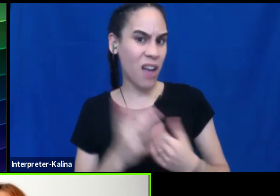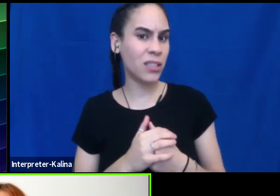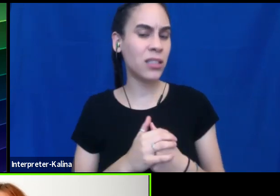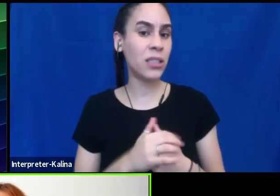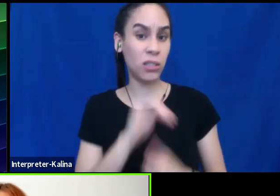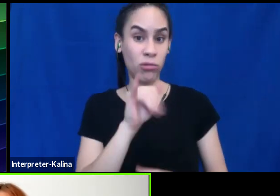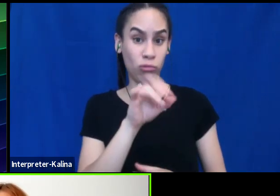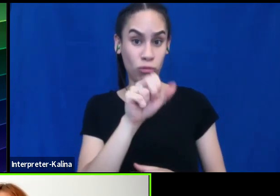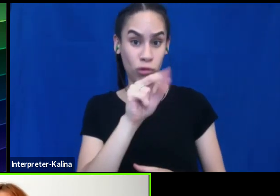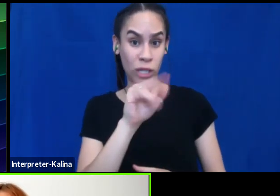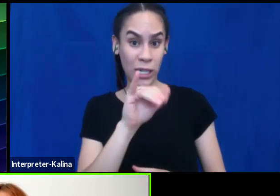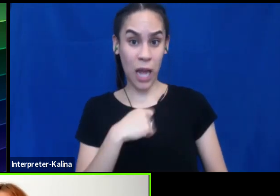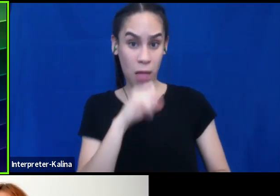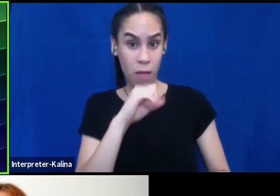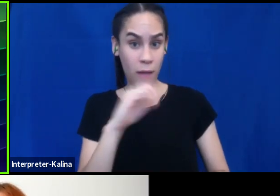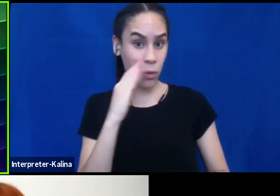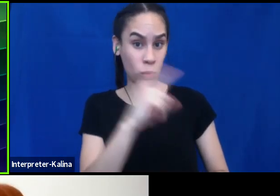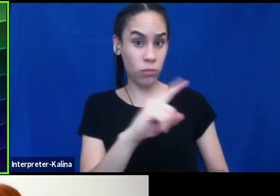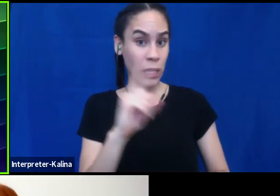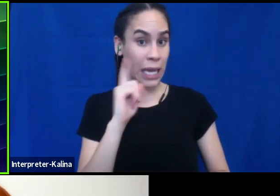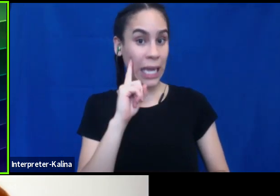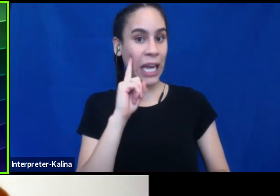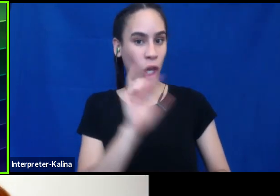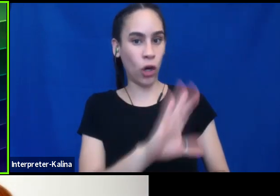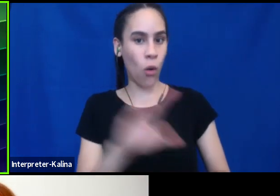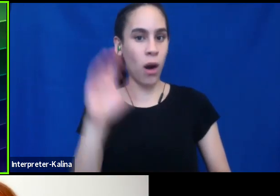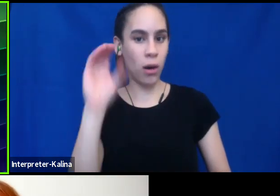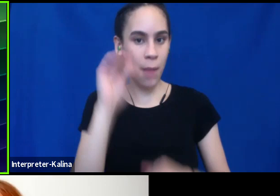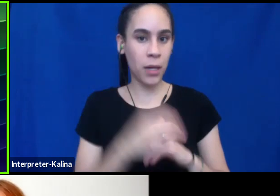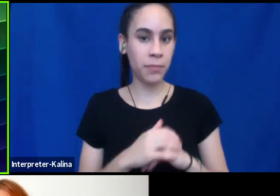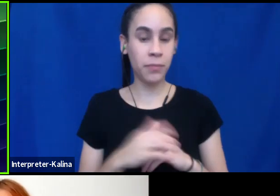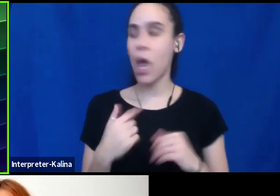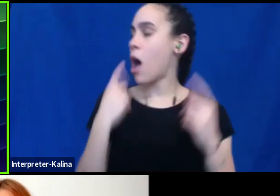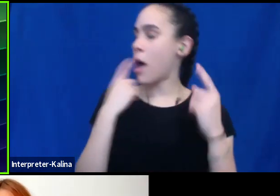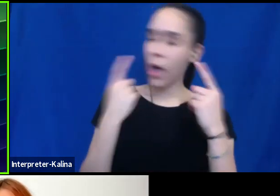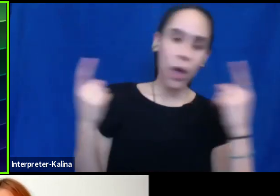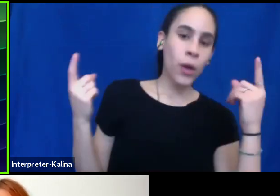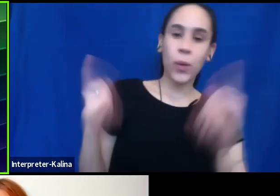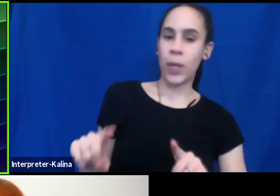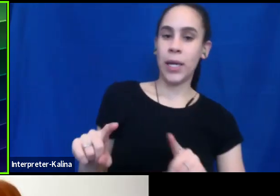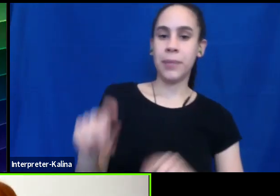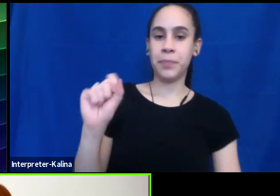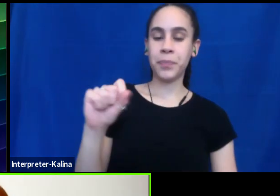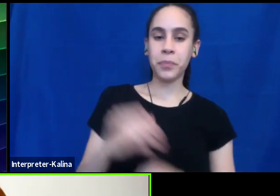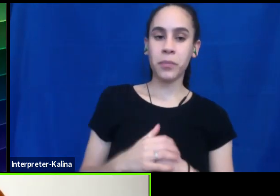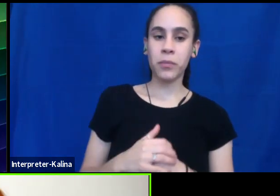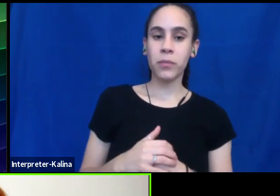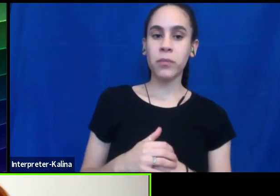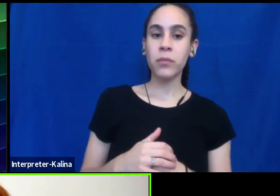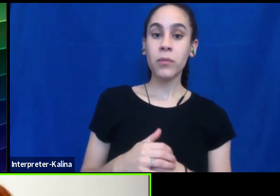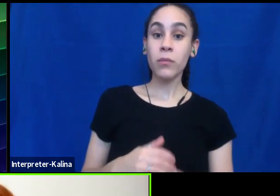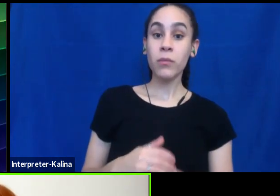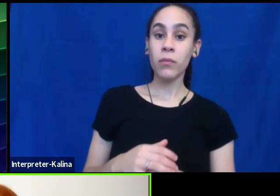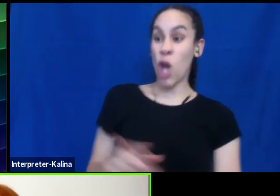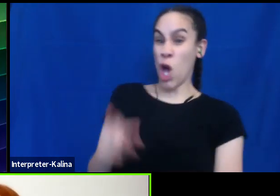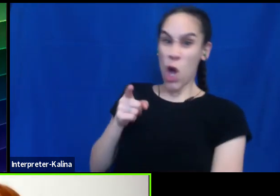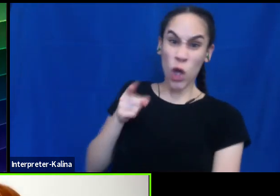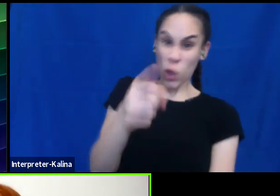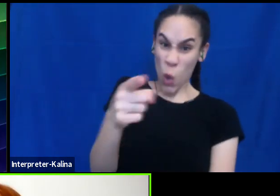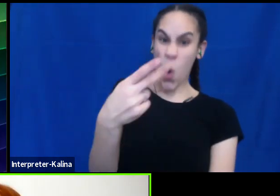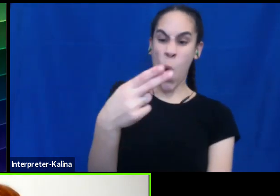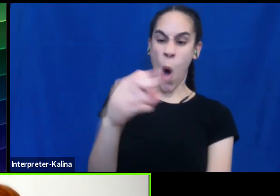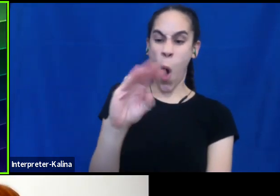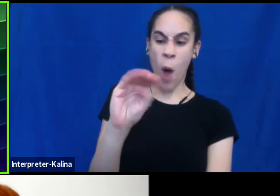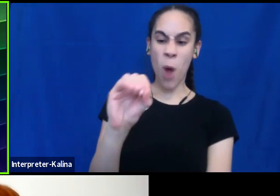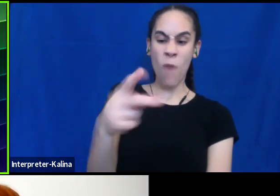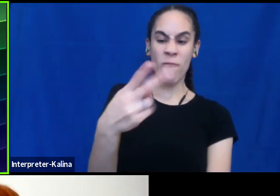Jeannie, I'd love to hear your thoughts. Yeah. So, so I agree with that. I think that, you know, saying that, um, you are homophobic, you know,